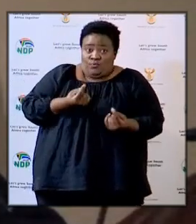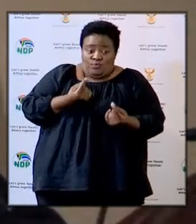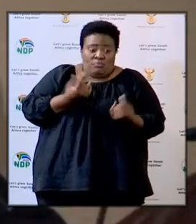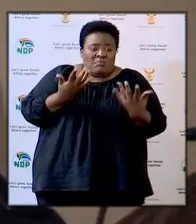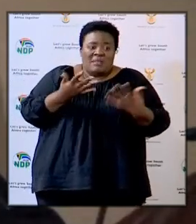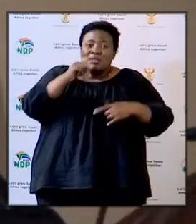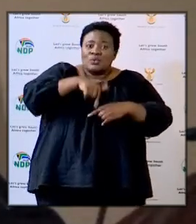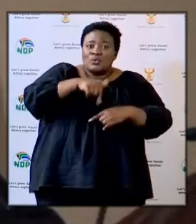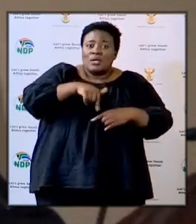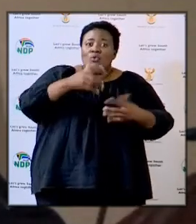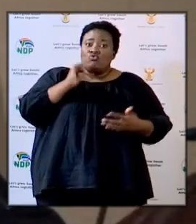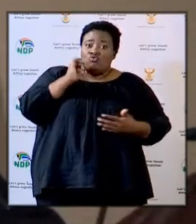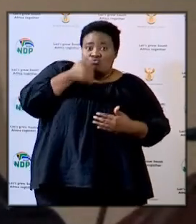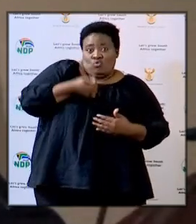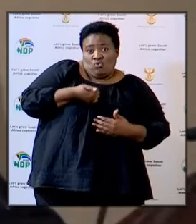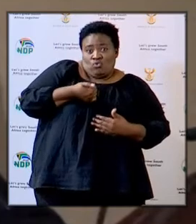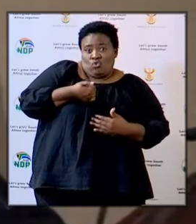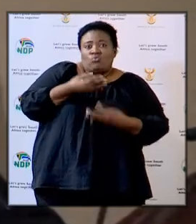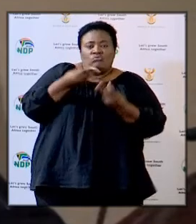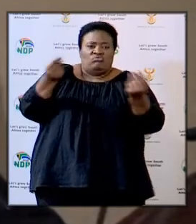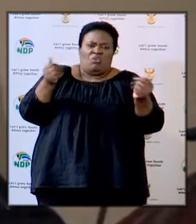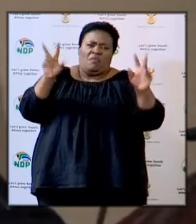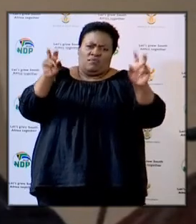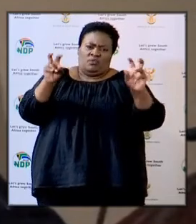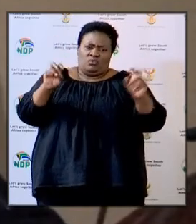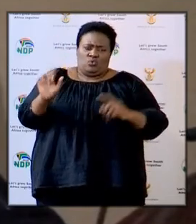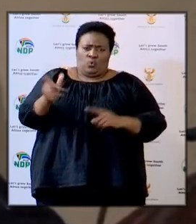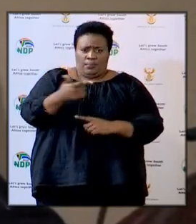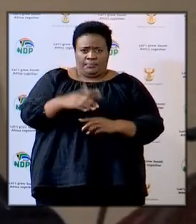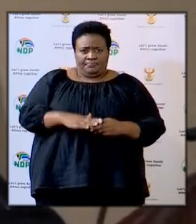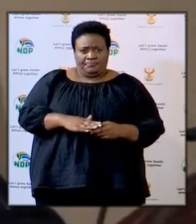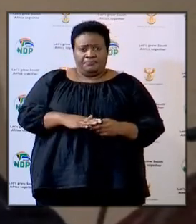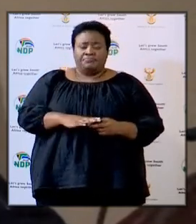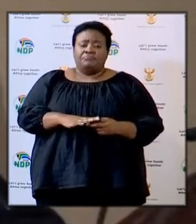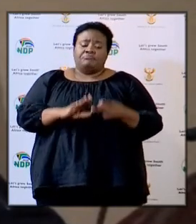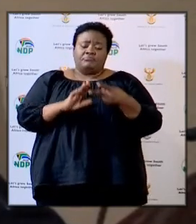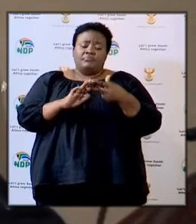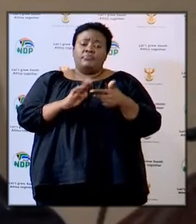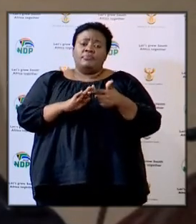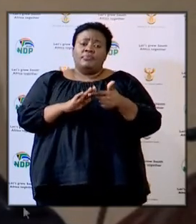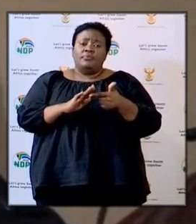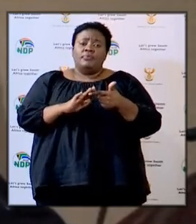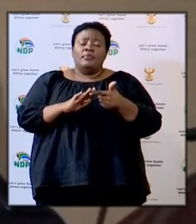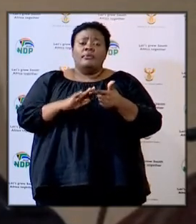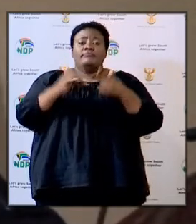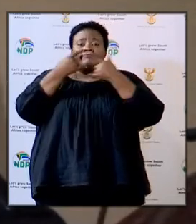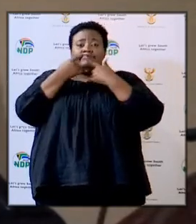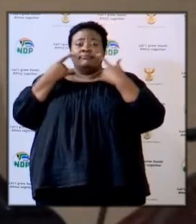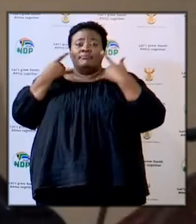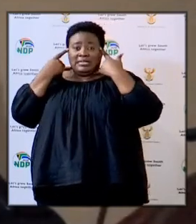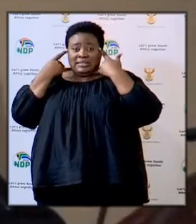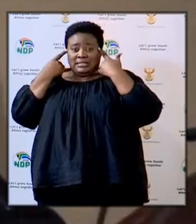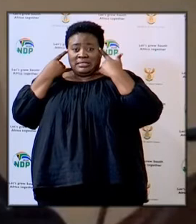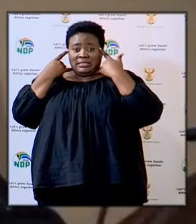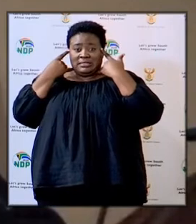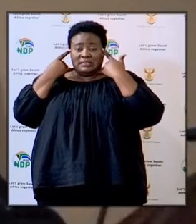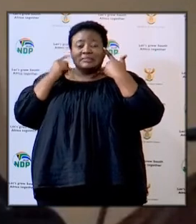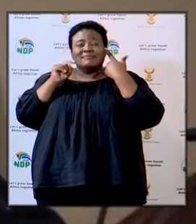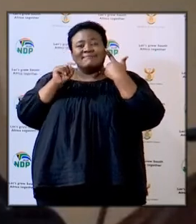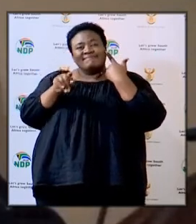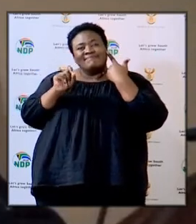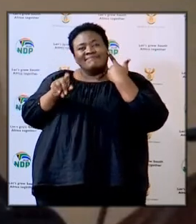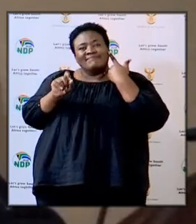today or tomorrow the question of our surgical masks that we were given are also